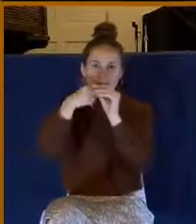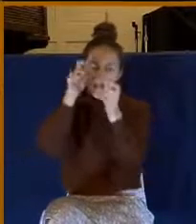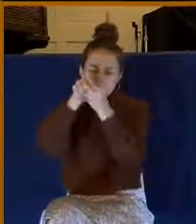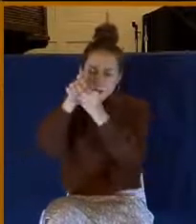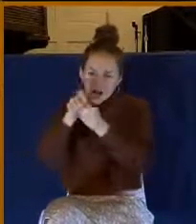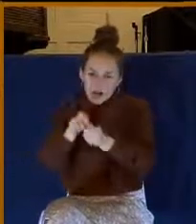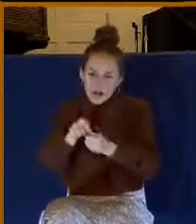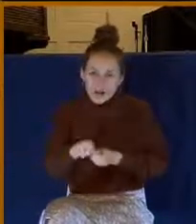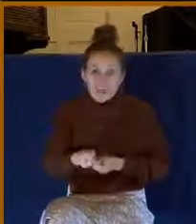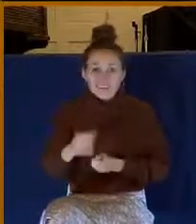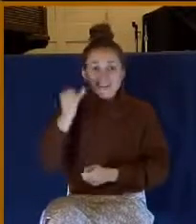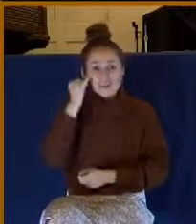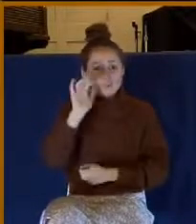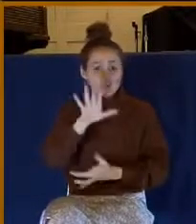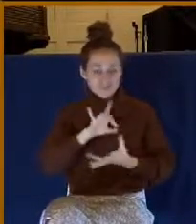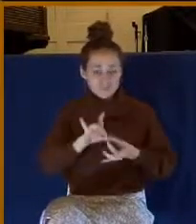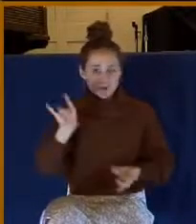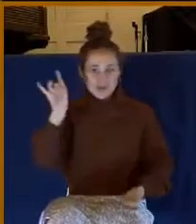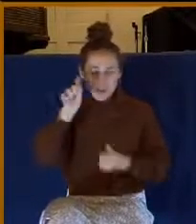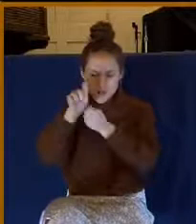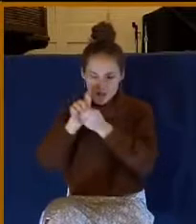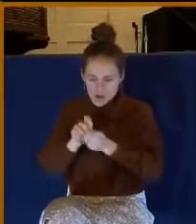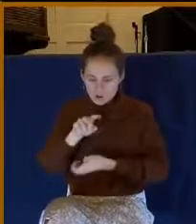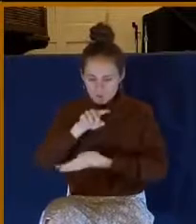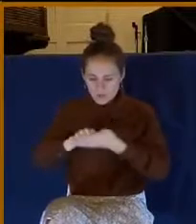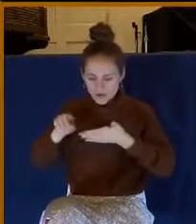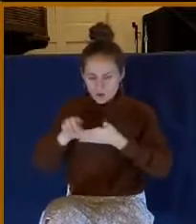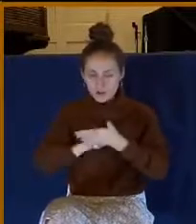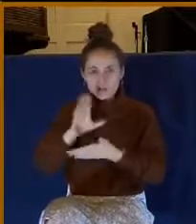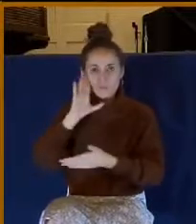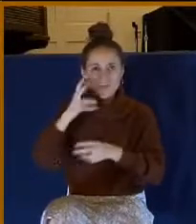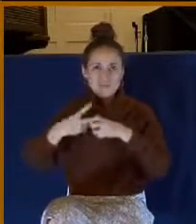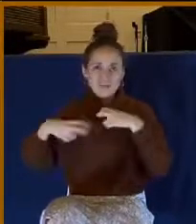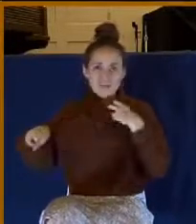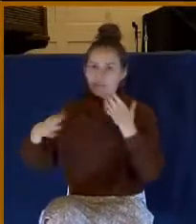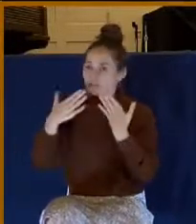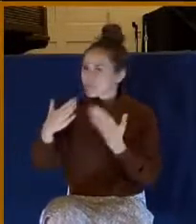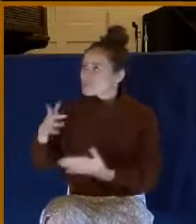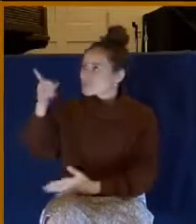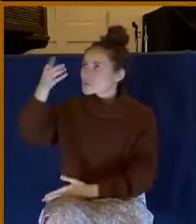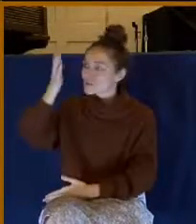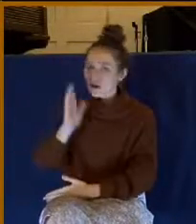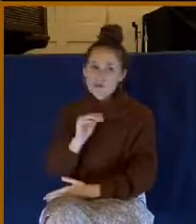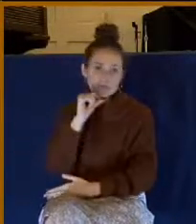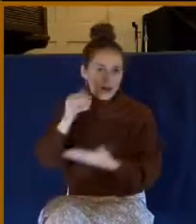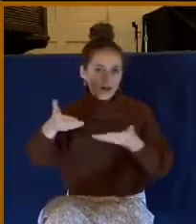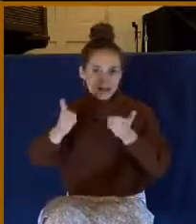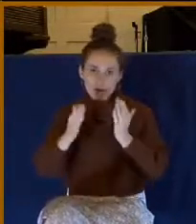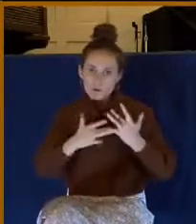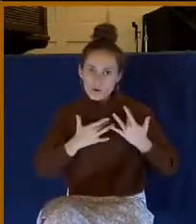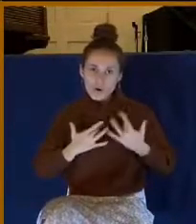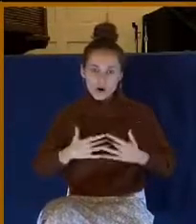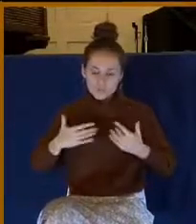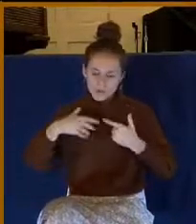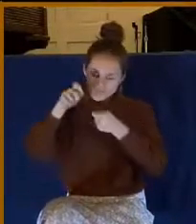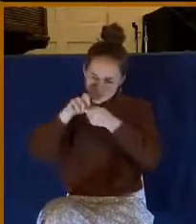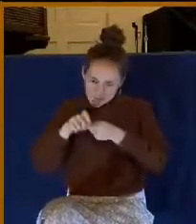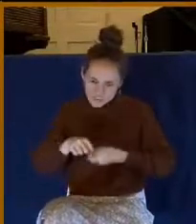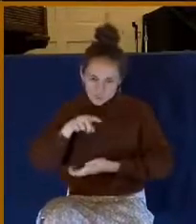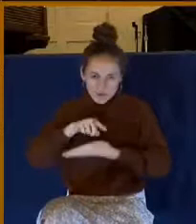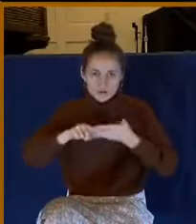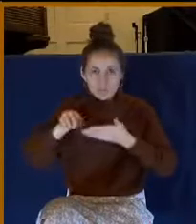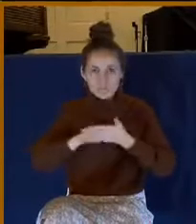a critical spirit, friend, you're going to have trouble being thankful to God. Don't allow a critical spirit to dwell in your heart. Or maybe it's just